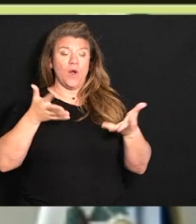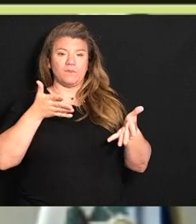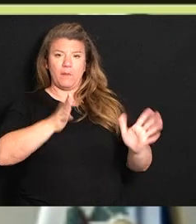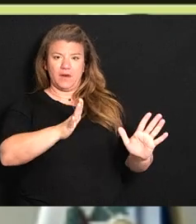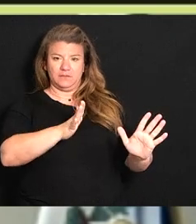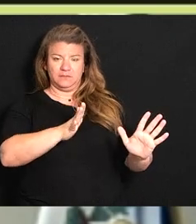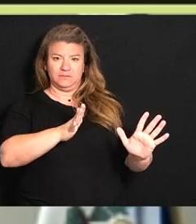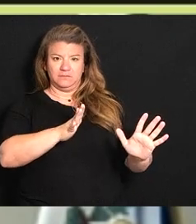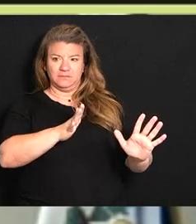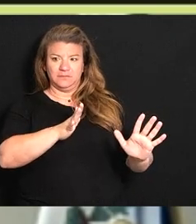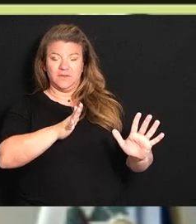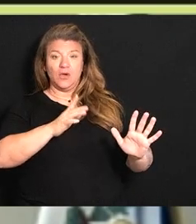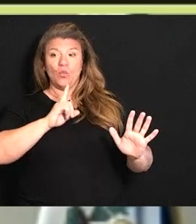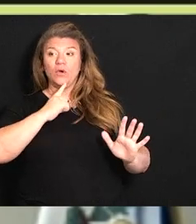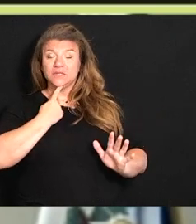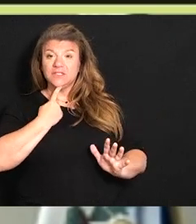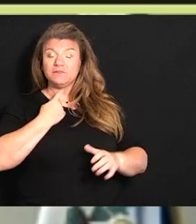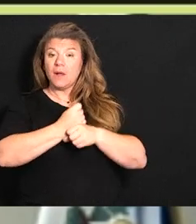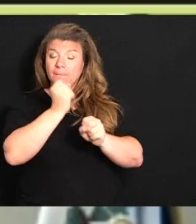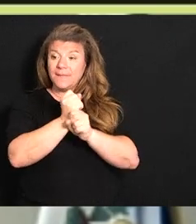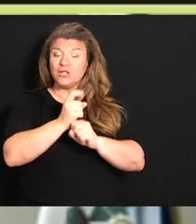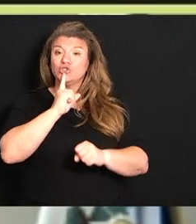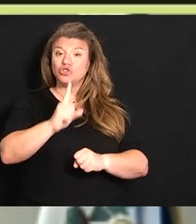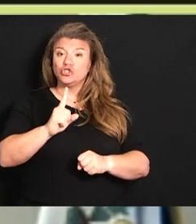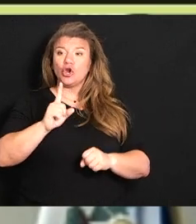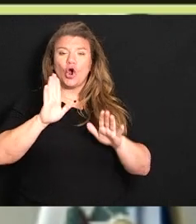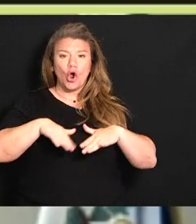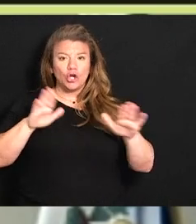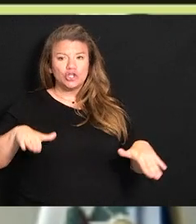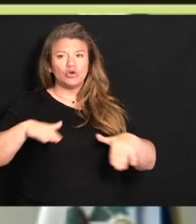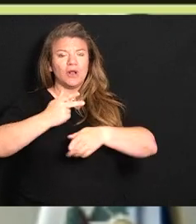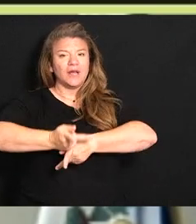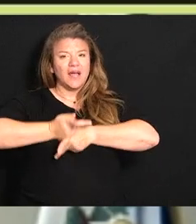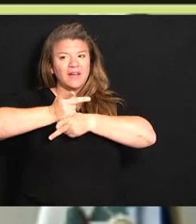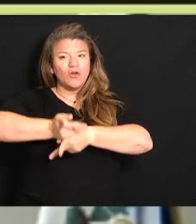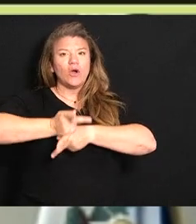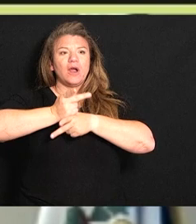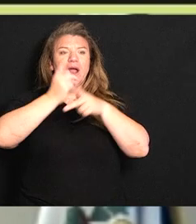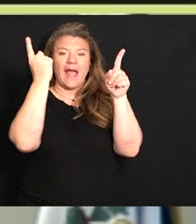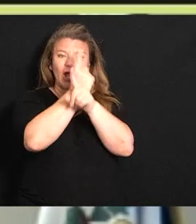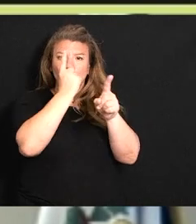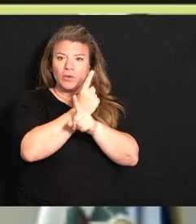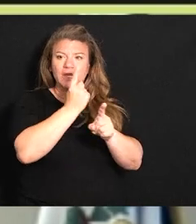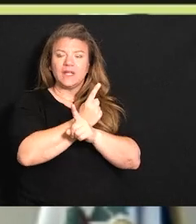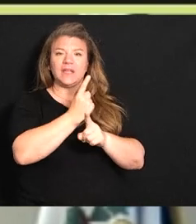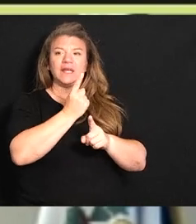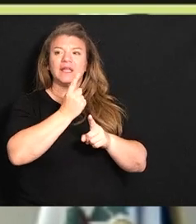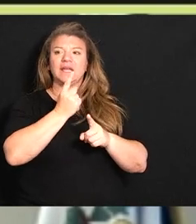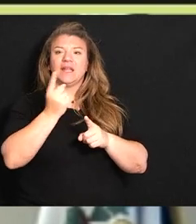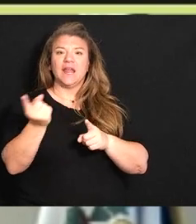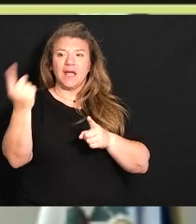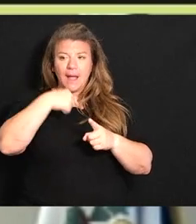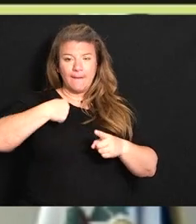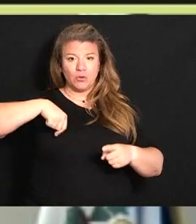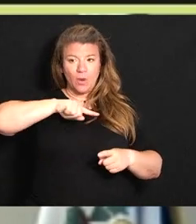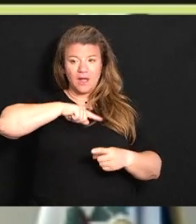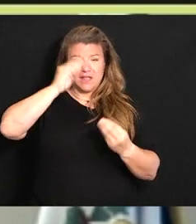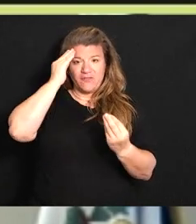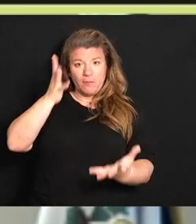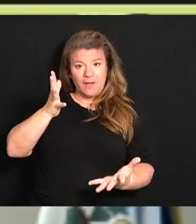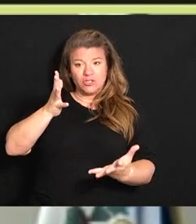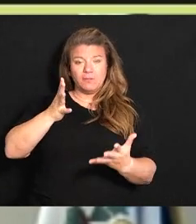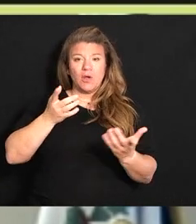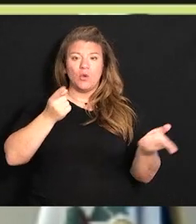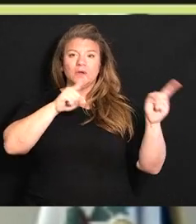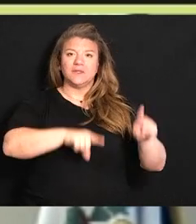very very serious about making sure that our children are cared for adequately when they come under our care and that information about those